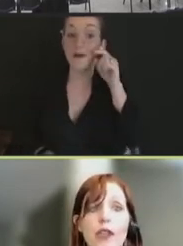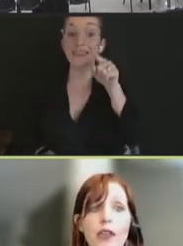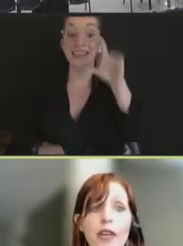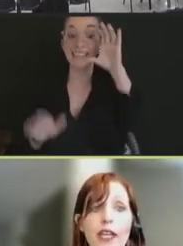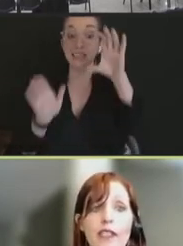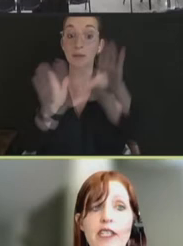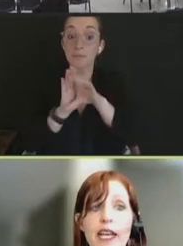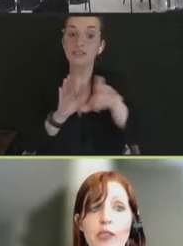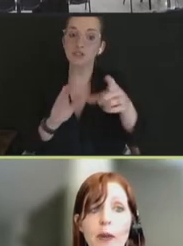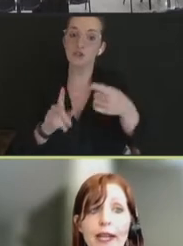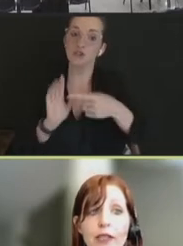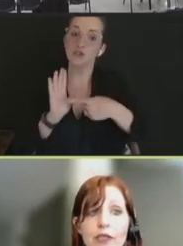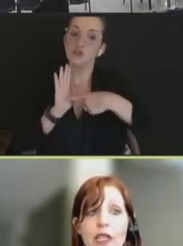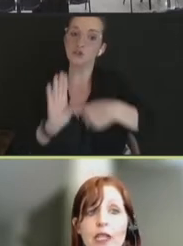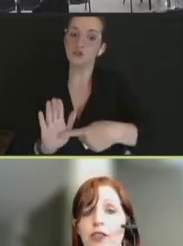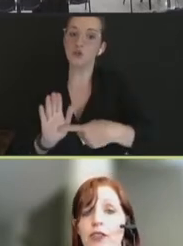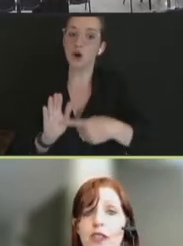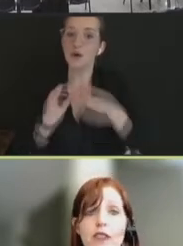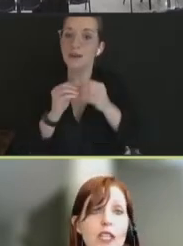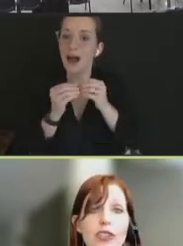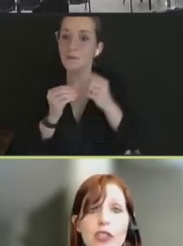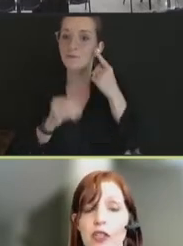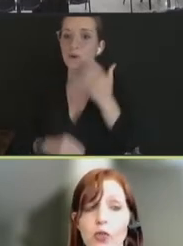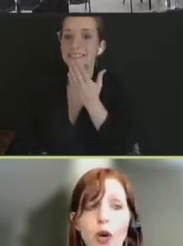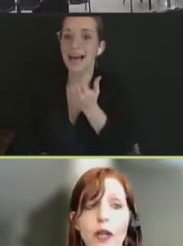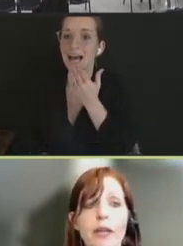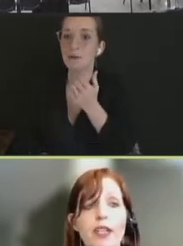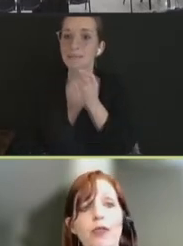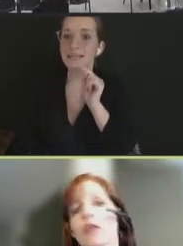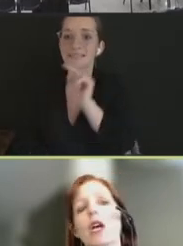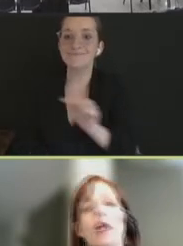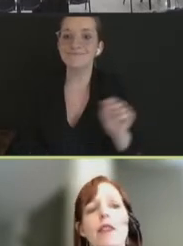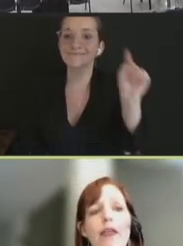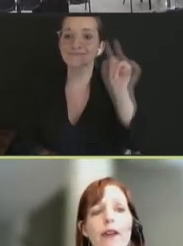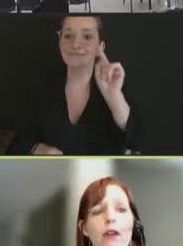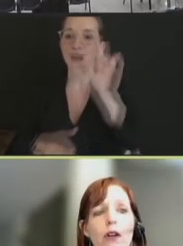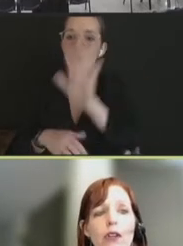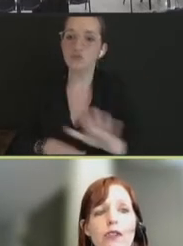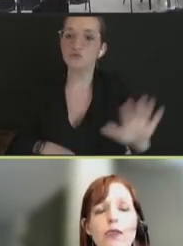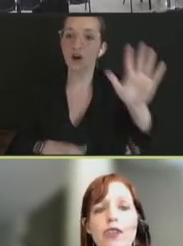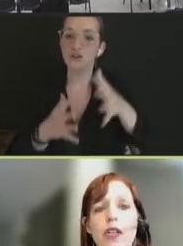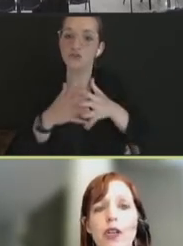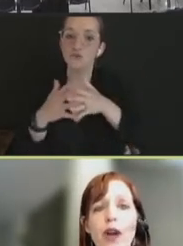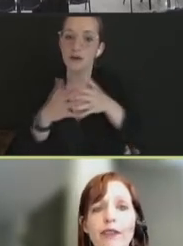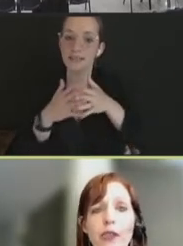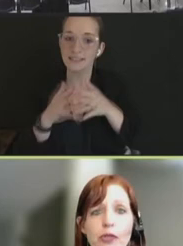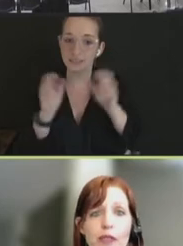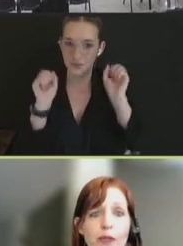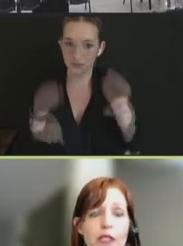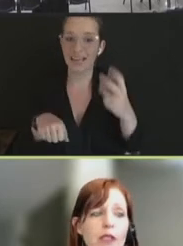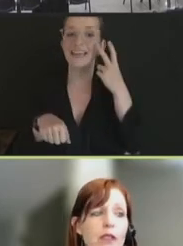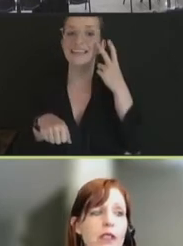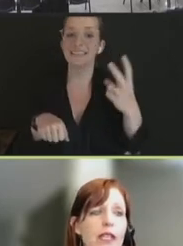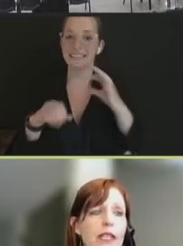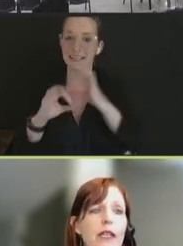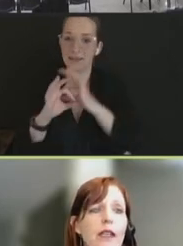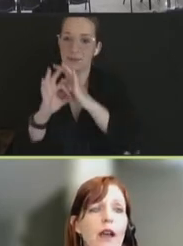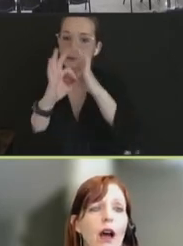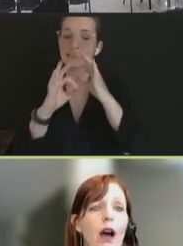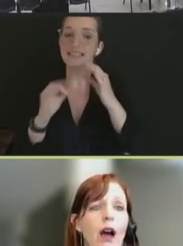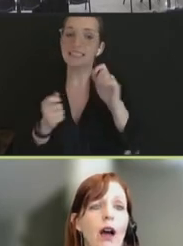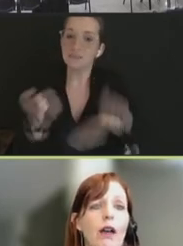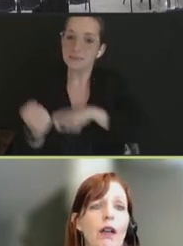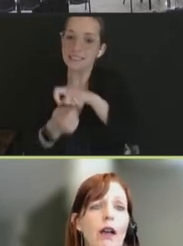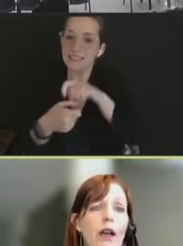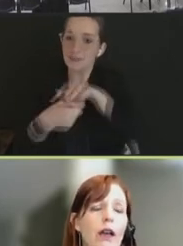the United States by county, and you can see just as one measure that there are also geographical differences in